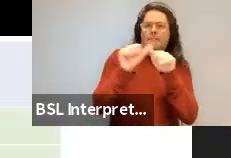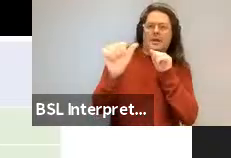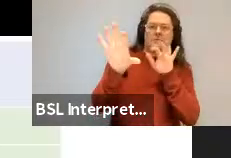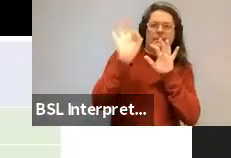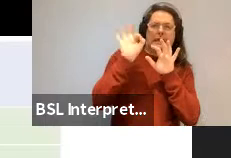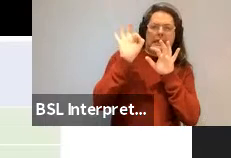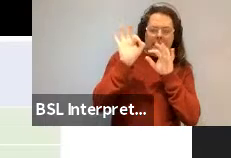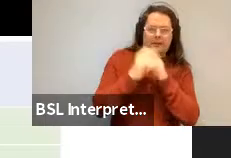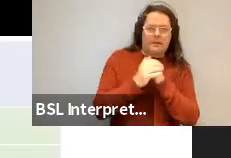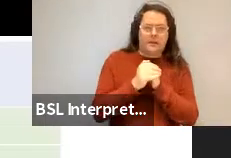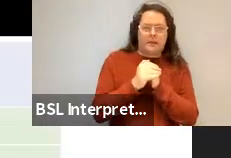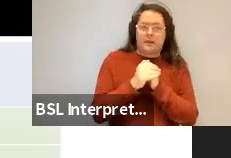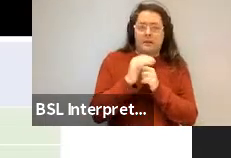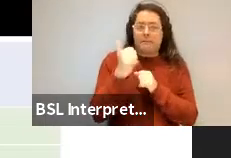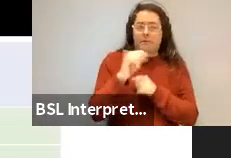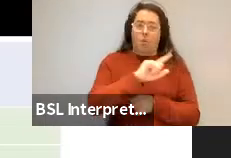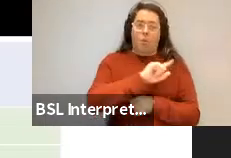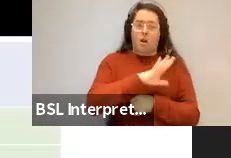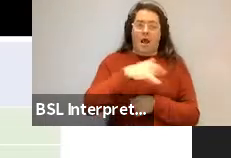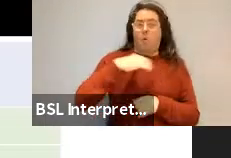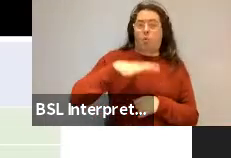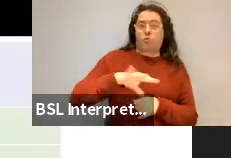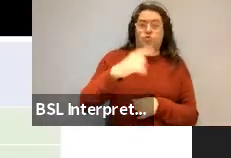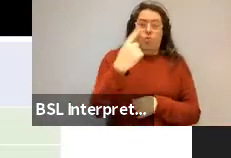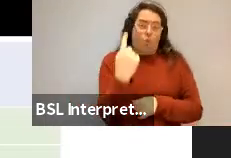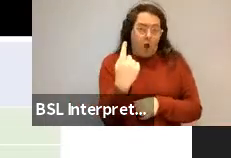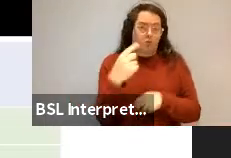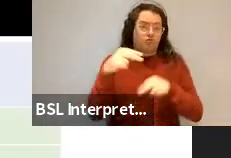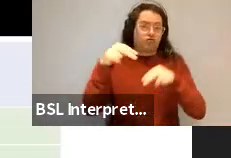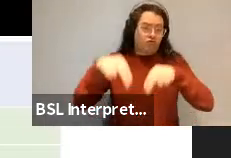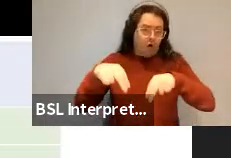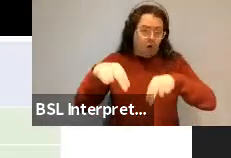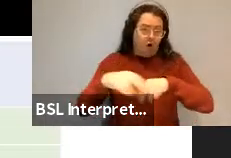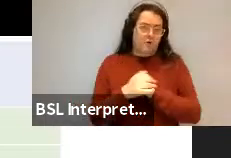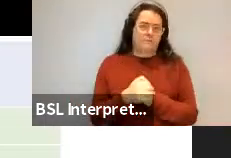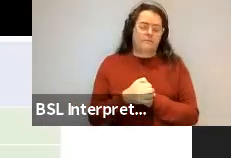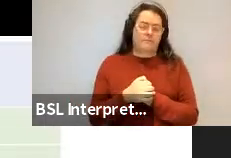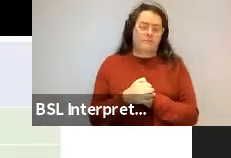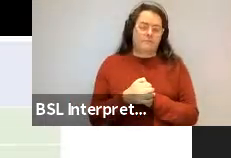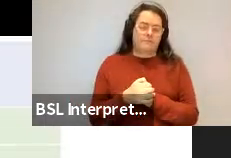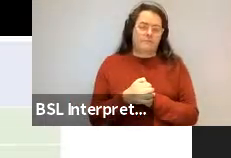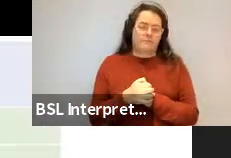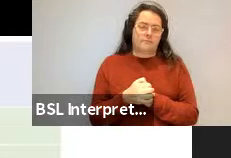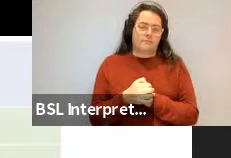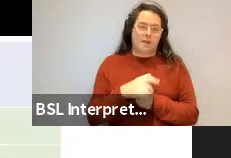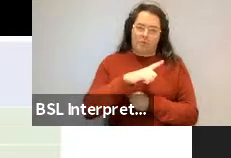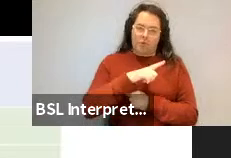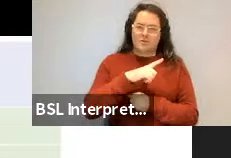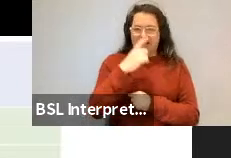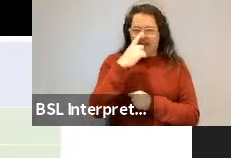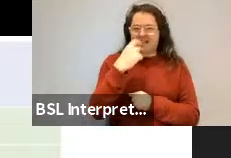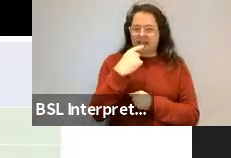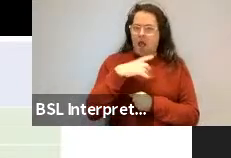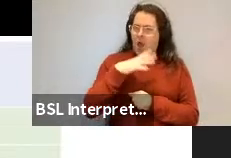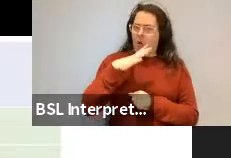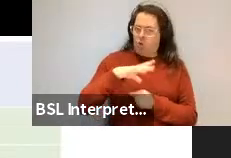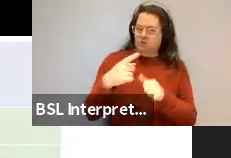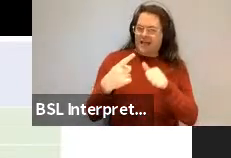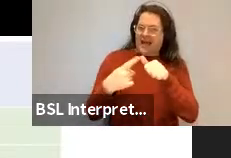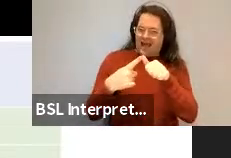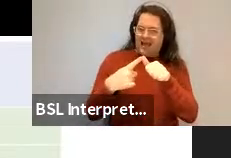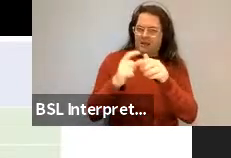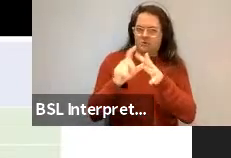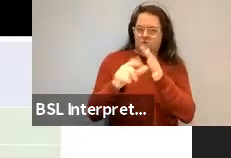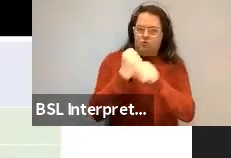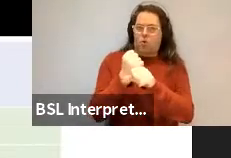why don't we say, I want one dog? I want one dog. It's because we can say, I want a dog. And that